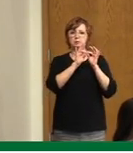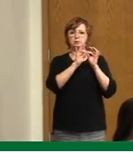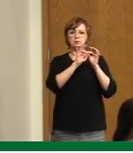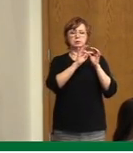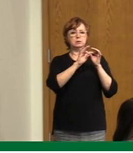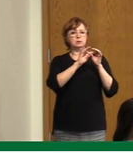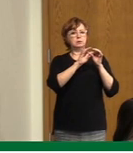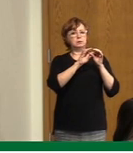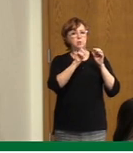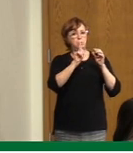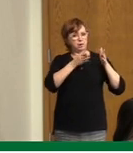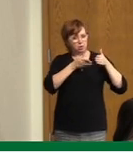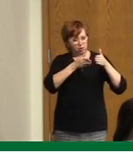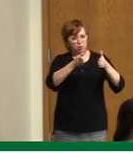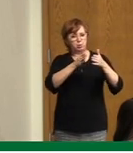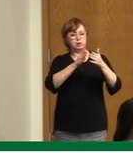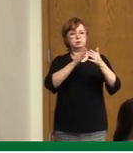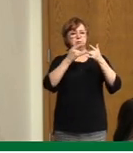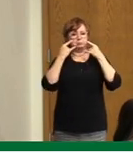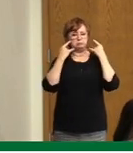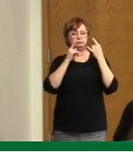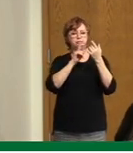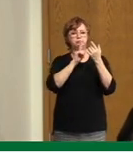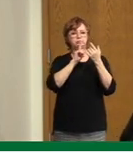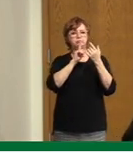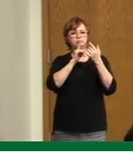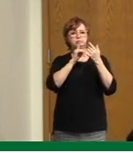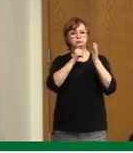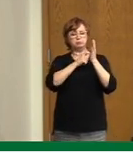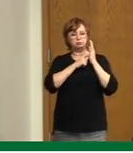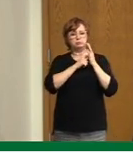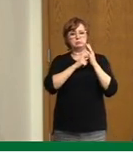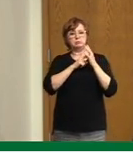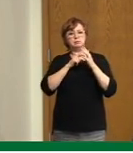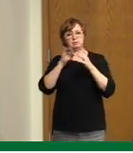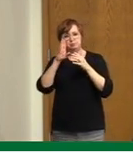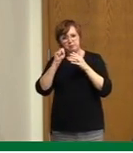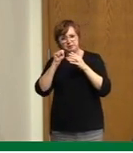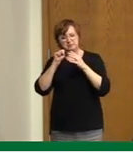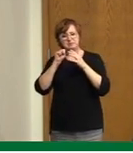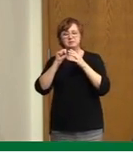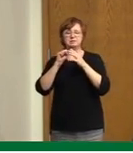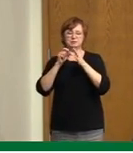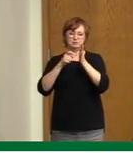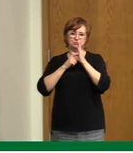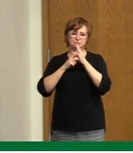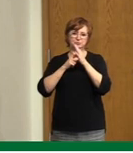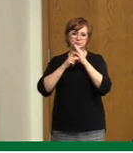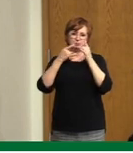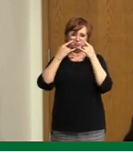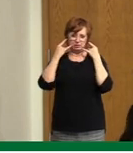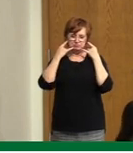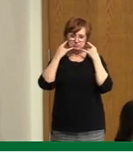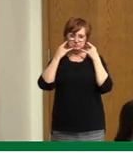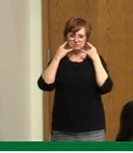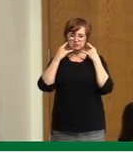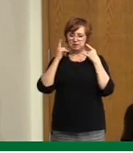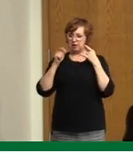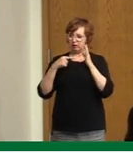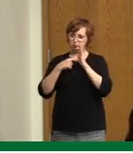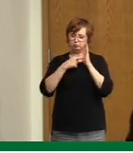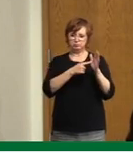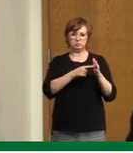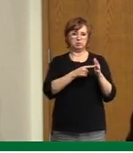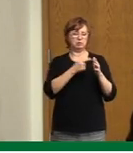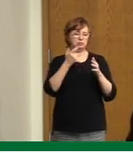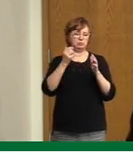that's, again, a reminder that, you know, we all need to practice this behavior and model that in our homes in terms of most